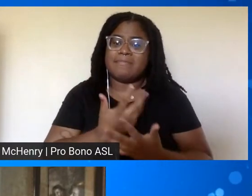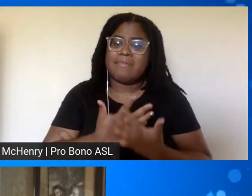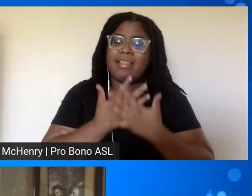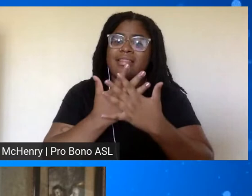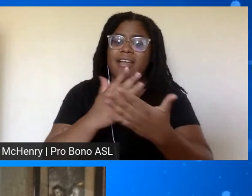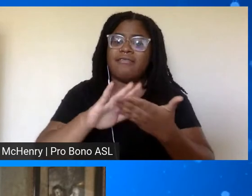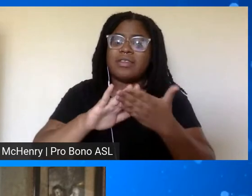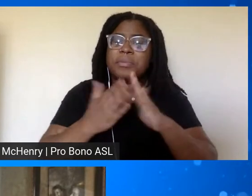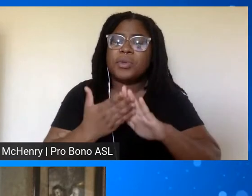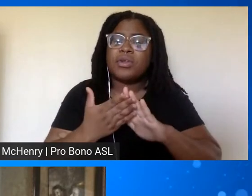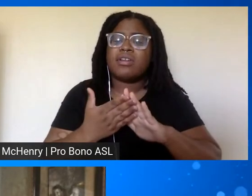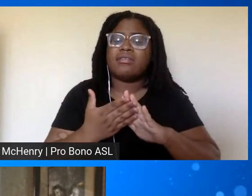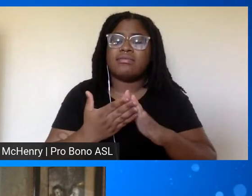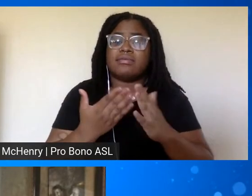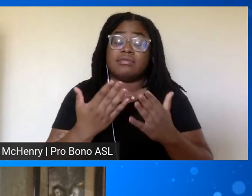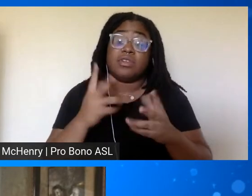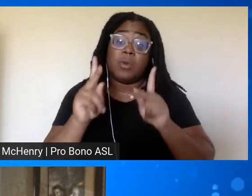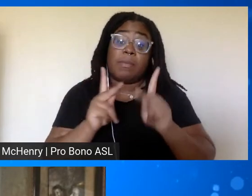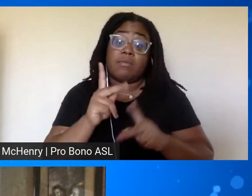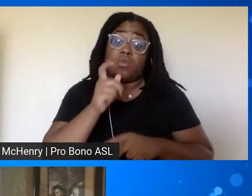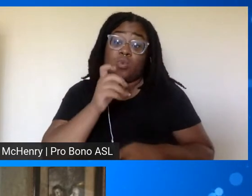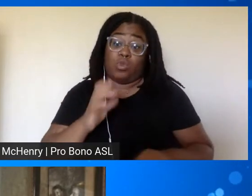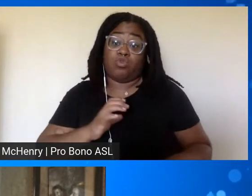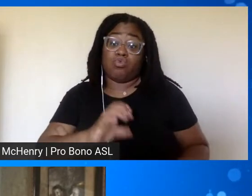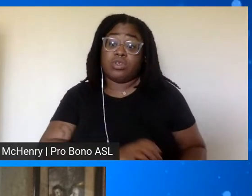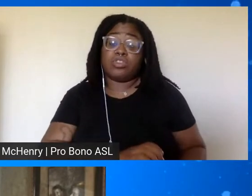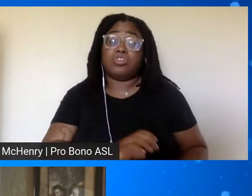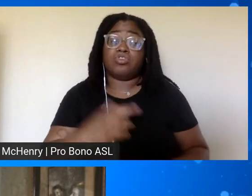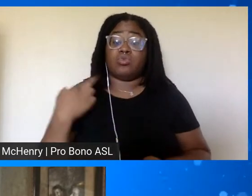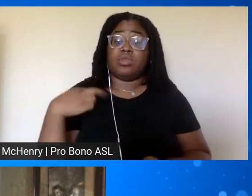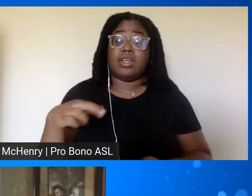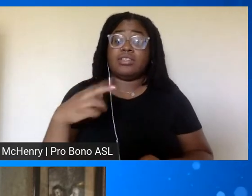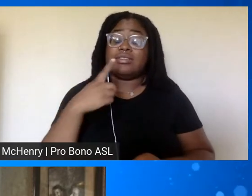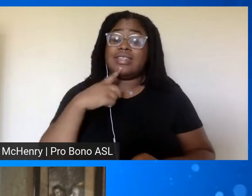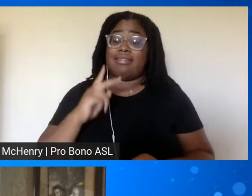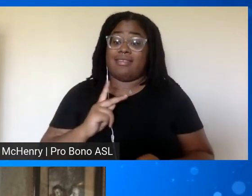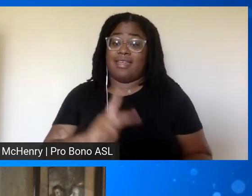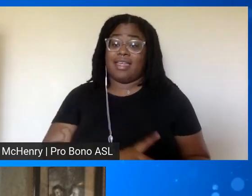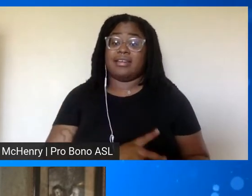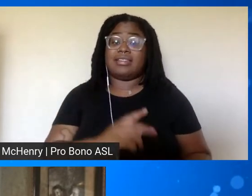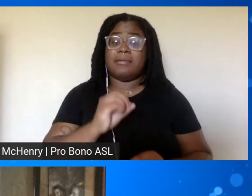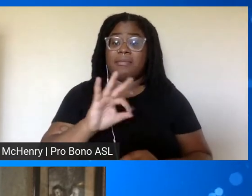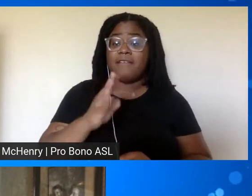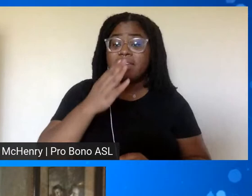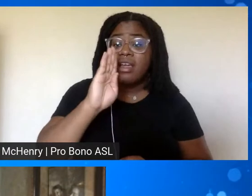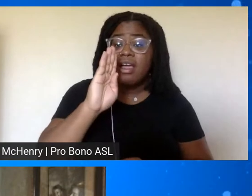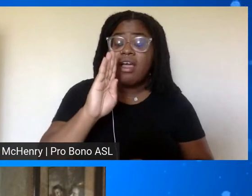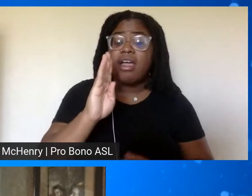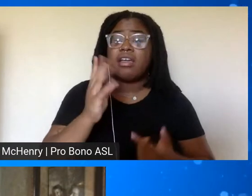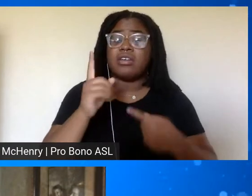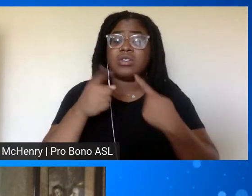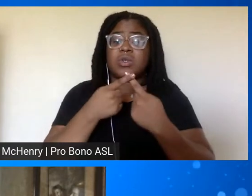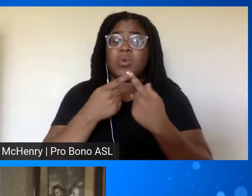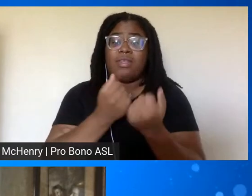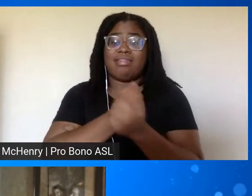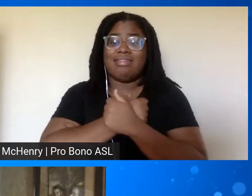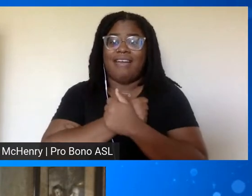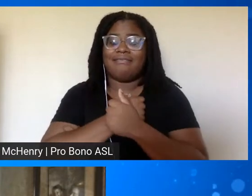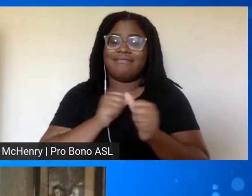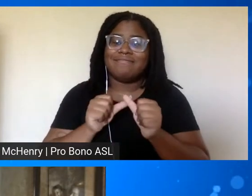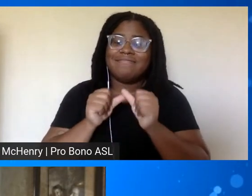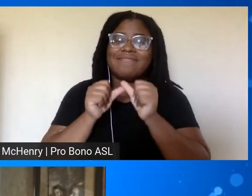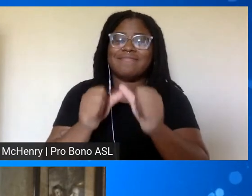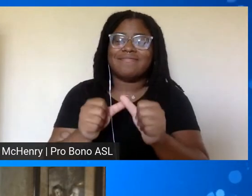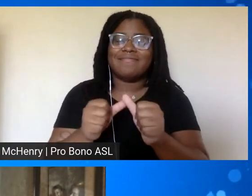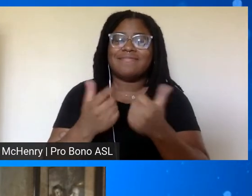for those of us in the christian community we understand that as the kingdom of god where love prevails as we say and